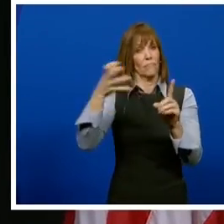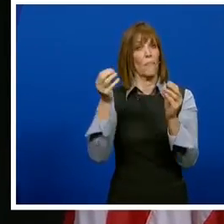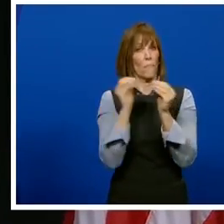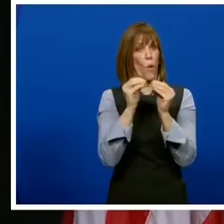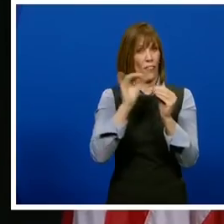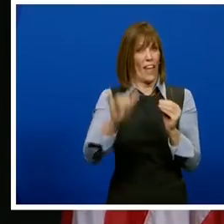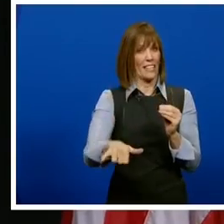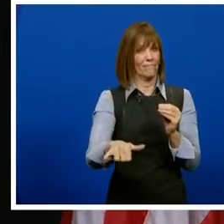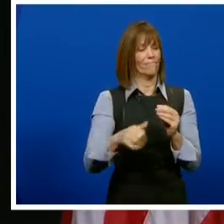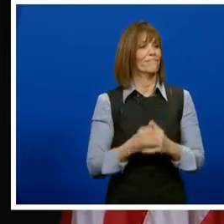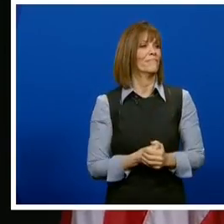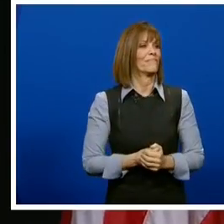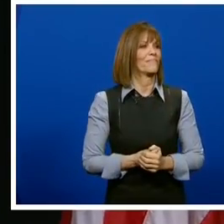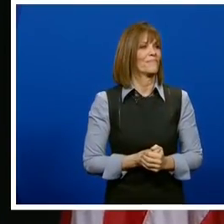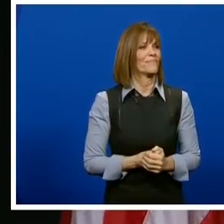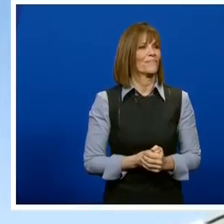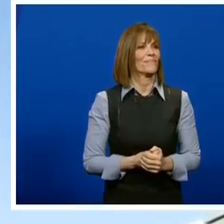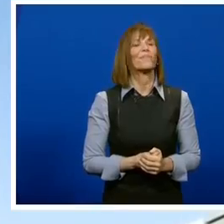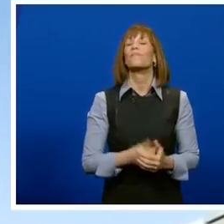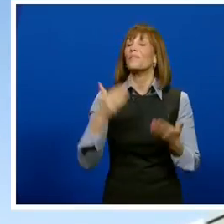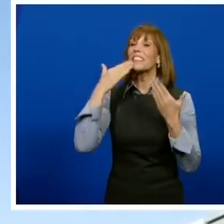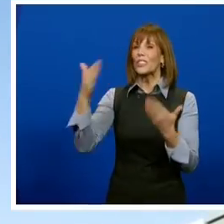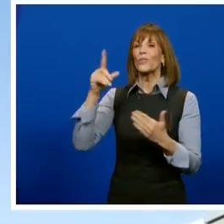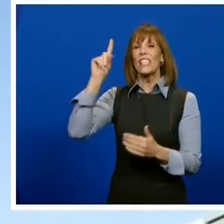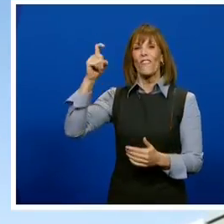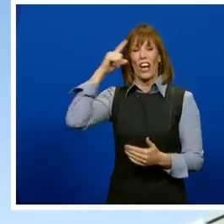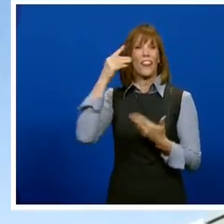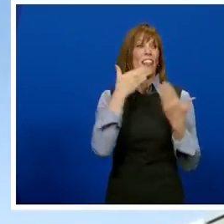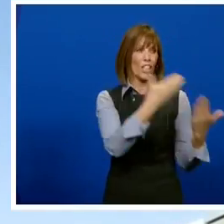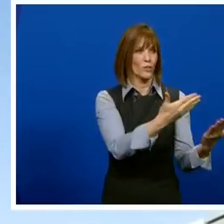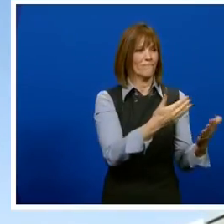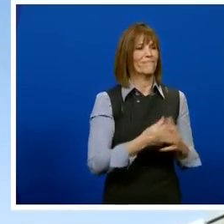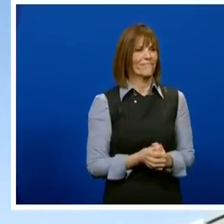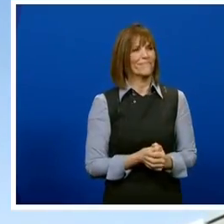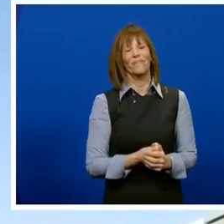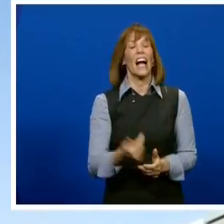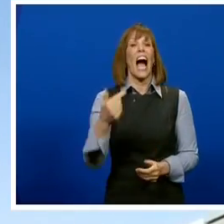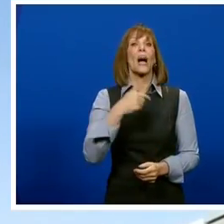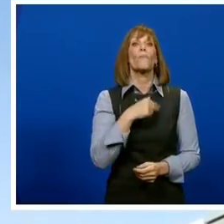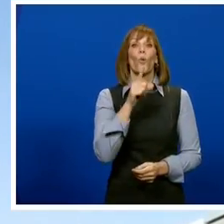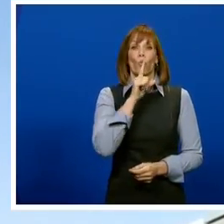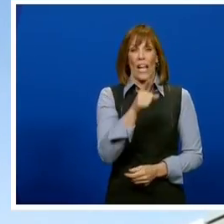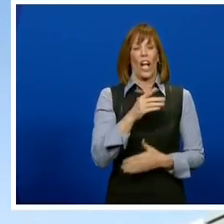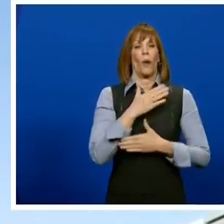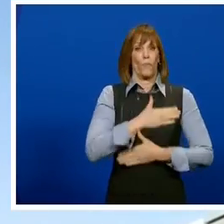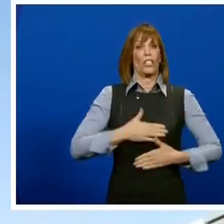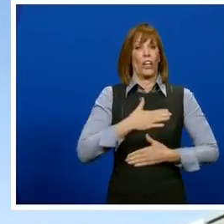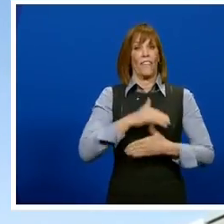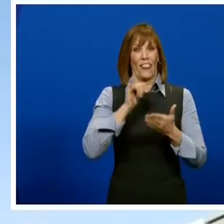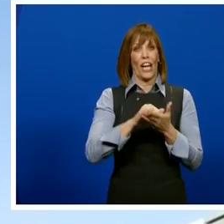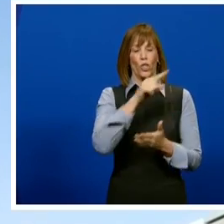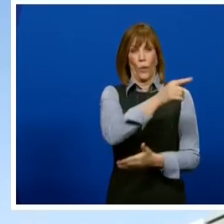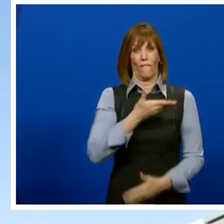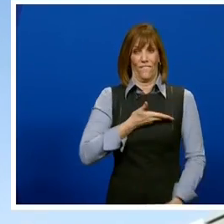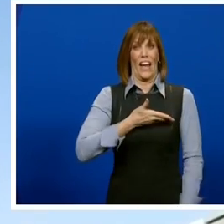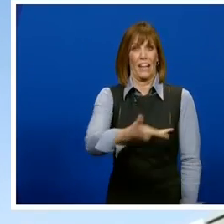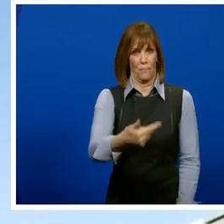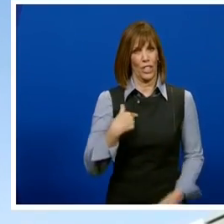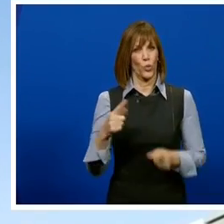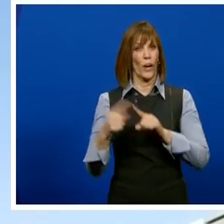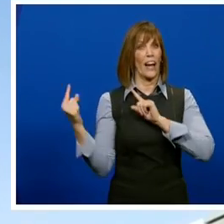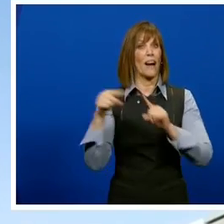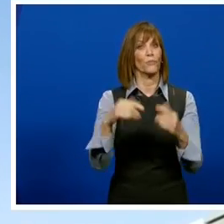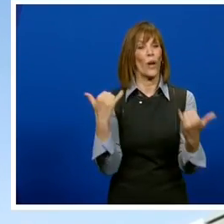vaccinated. Thank you, Governor Reynolds. I am really appreciative that you've invited me today